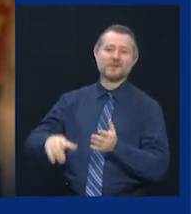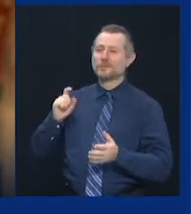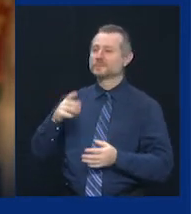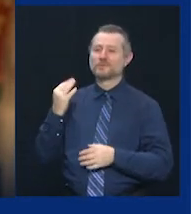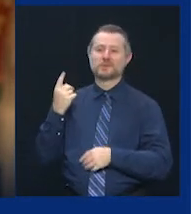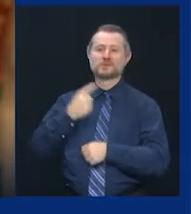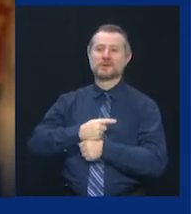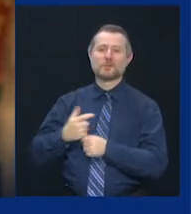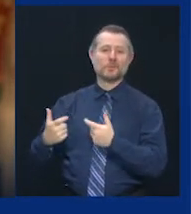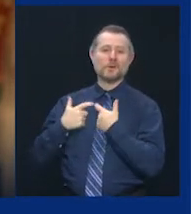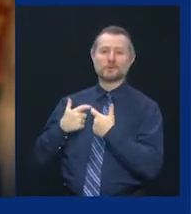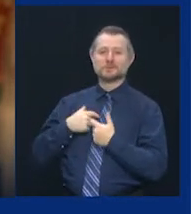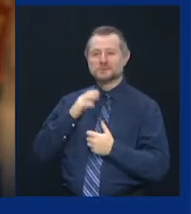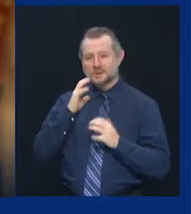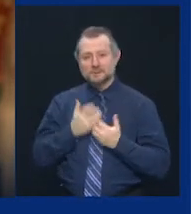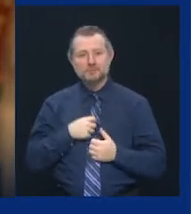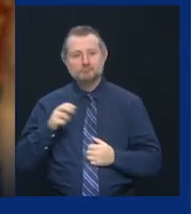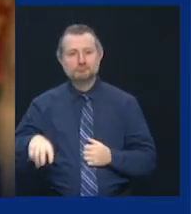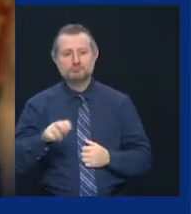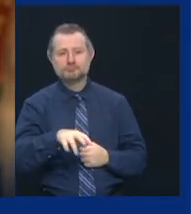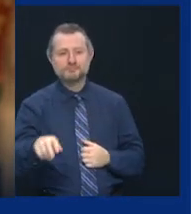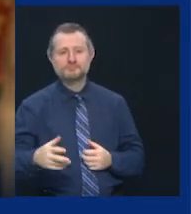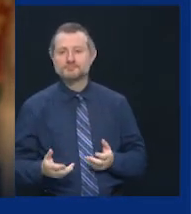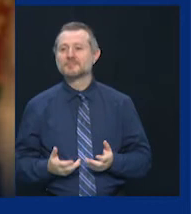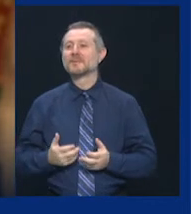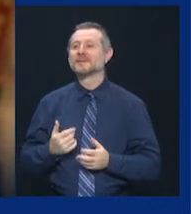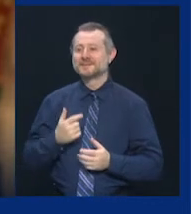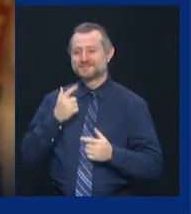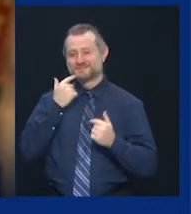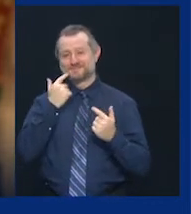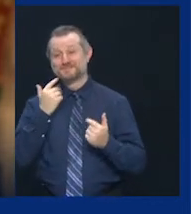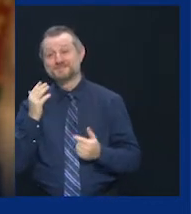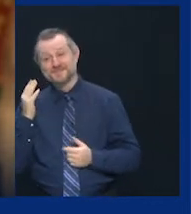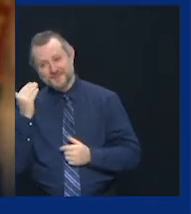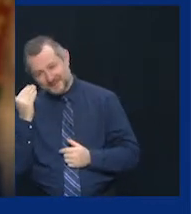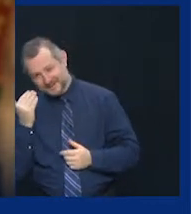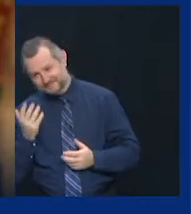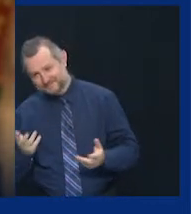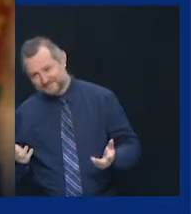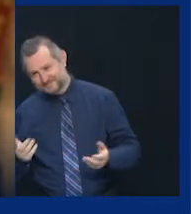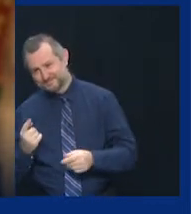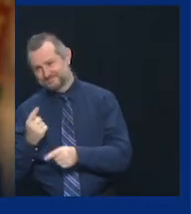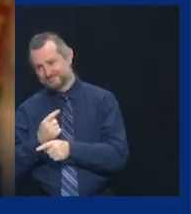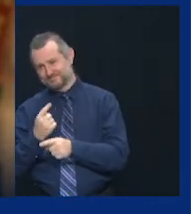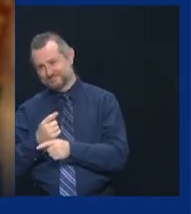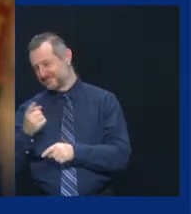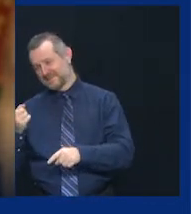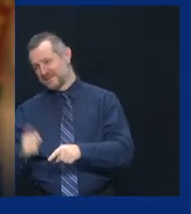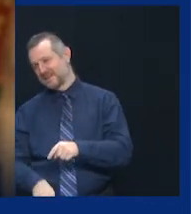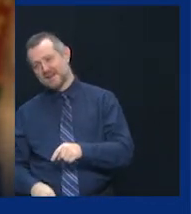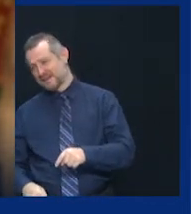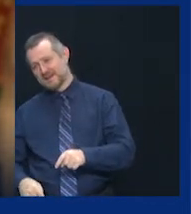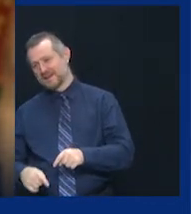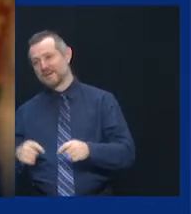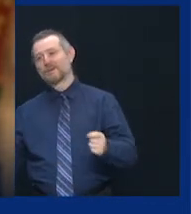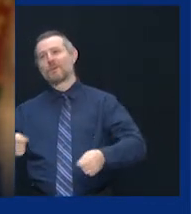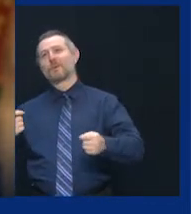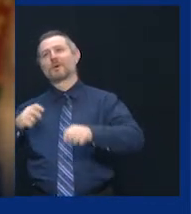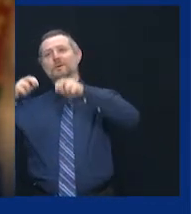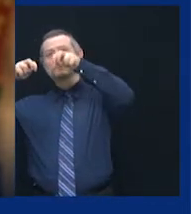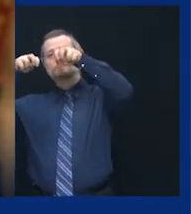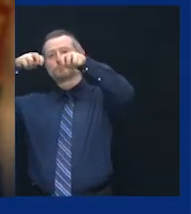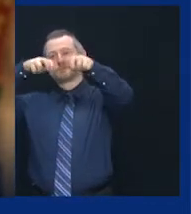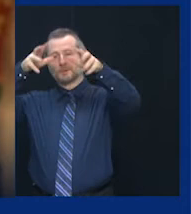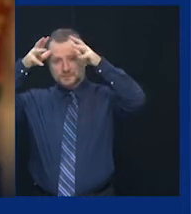requirement because it would be impracticable for him to be in this state